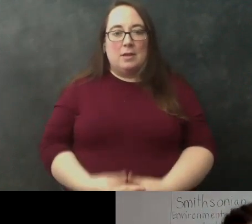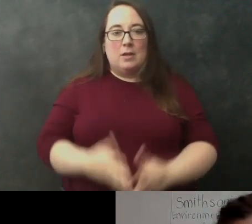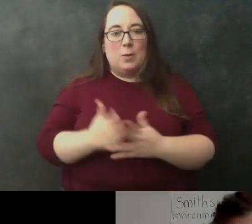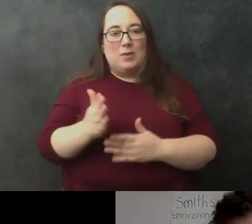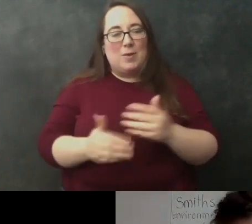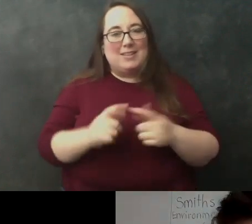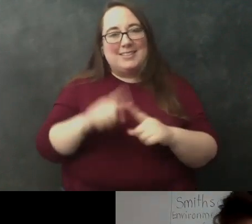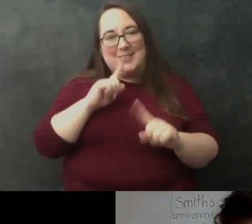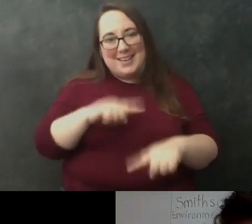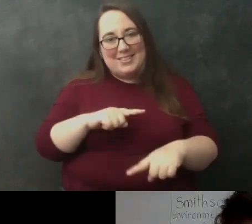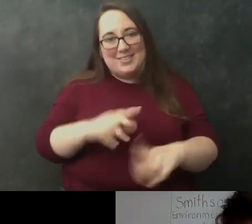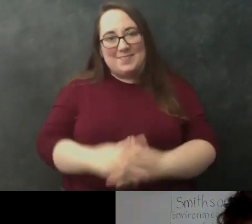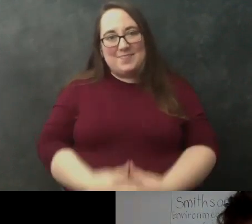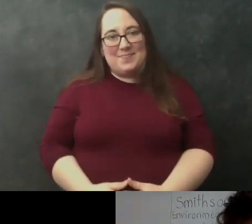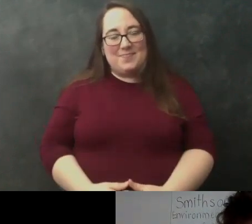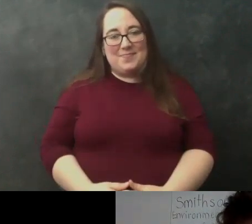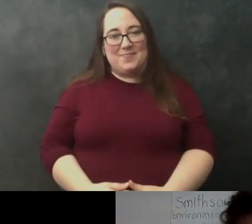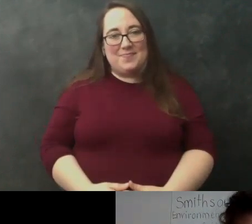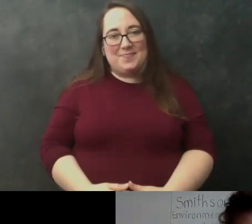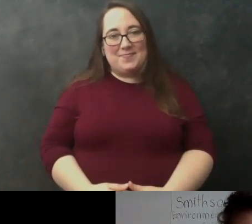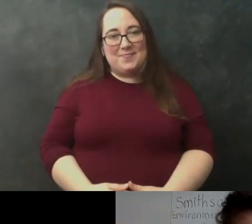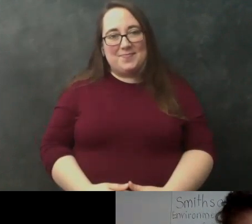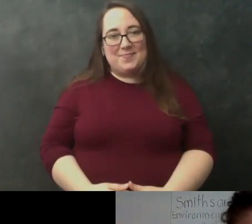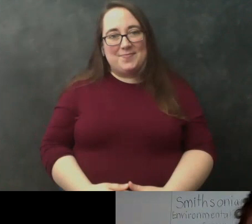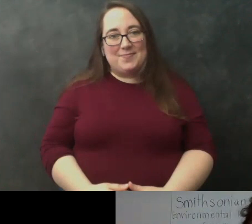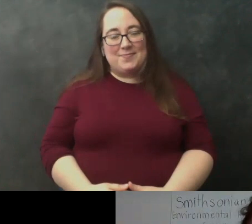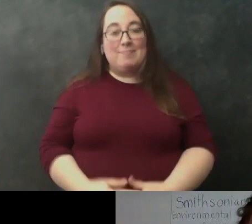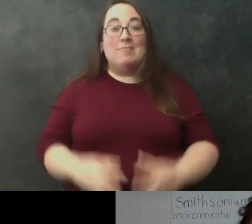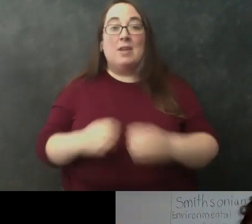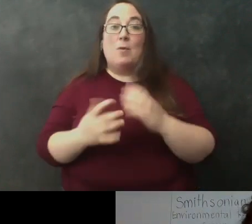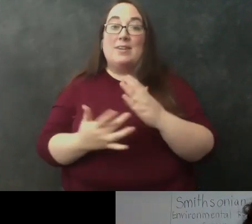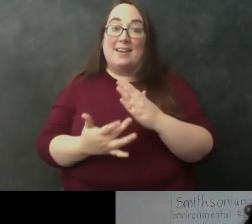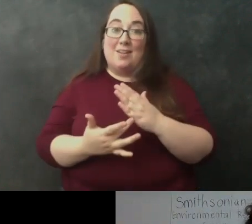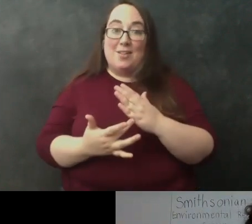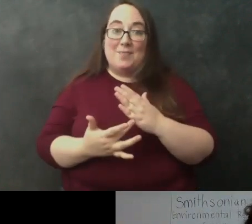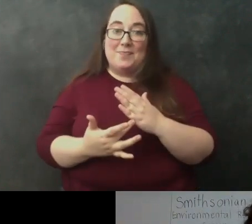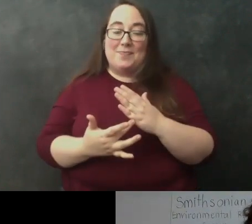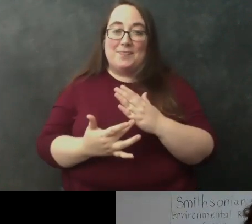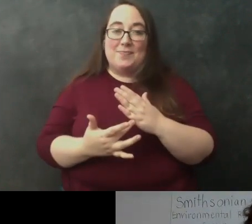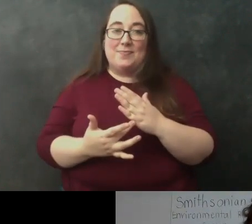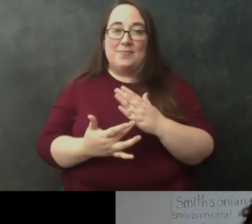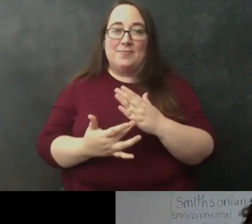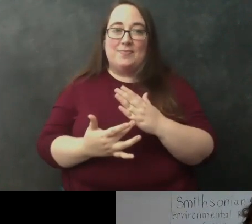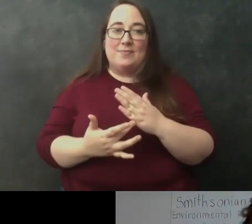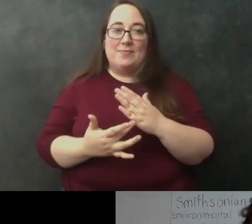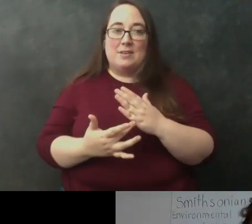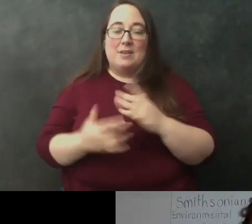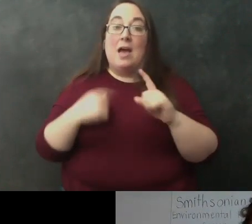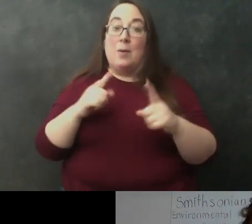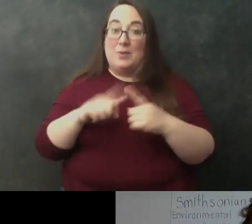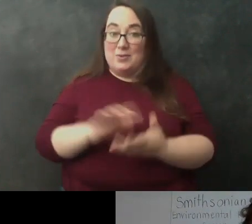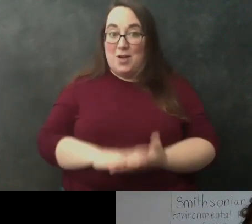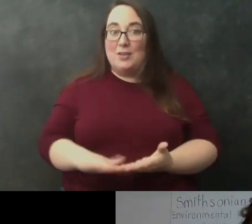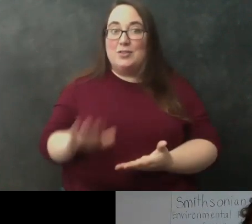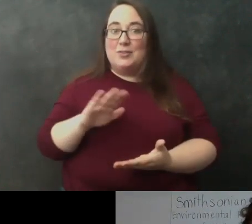um but i i suppose on a more technical note um so i went to i went to college so